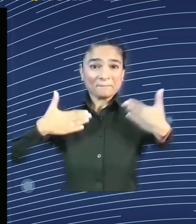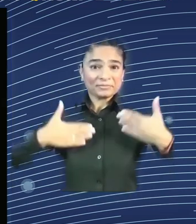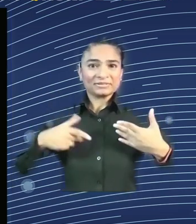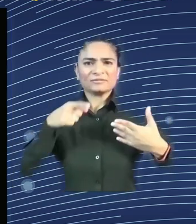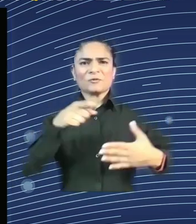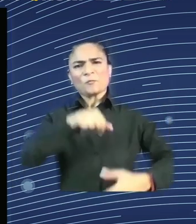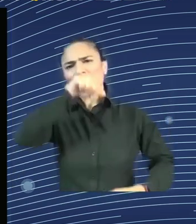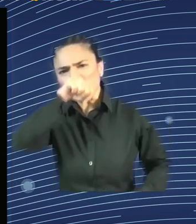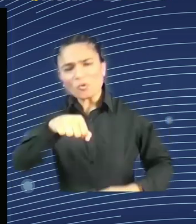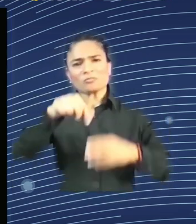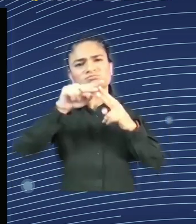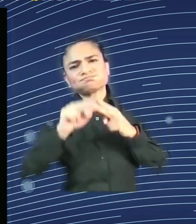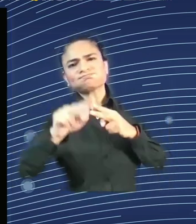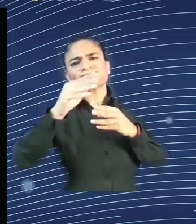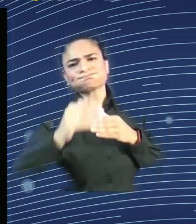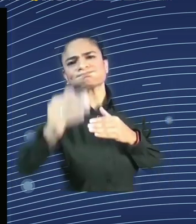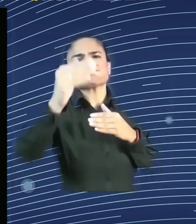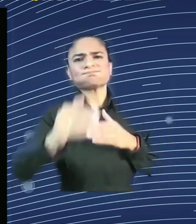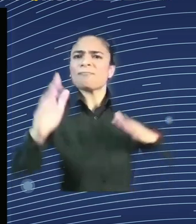Well, hi, everyone.